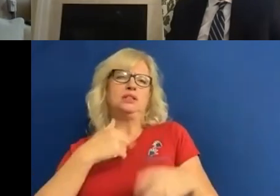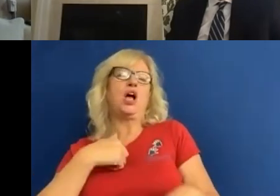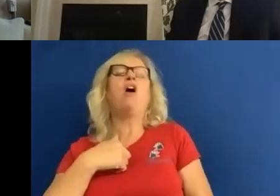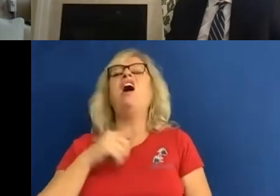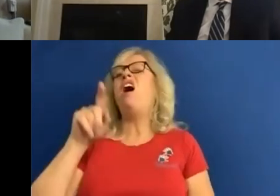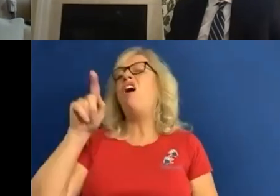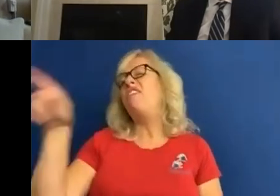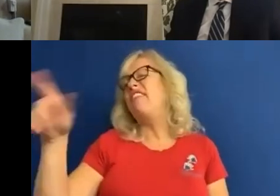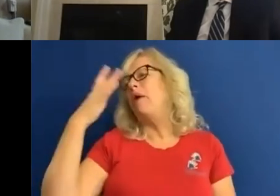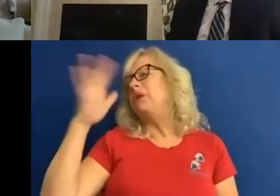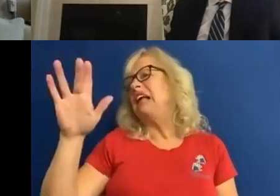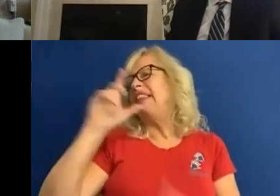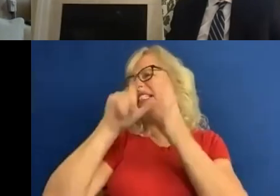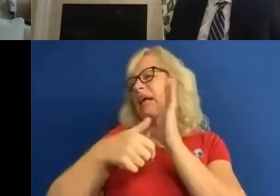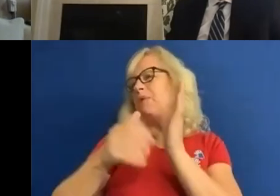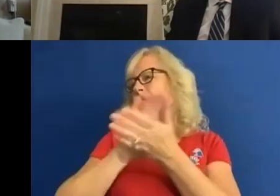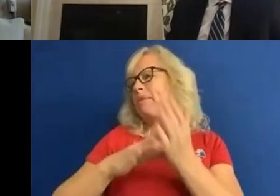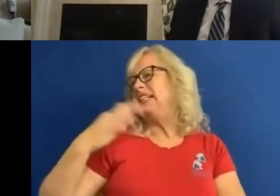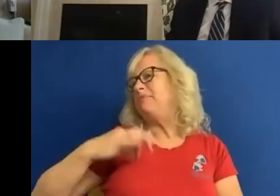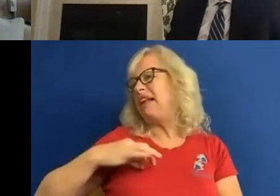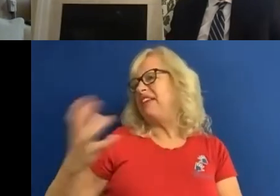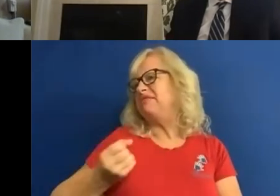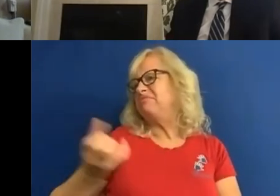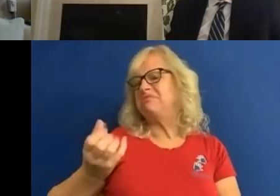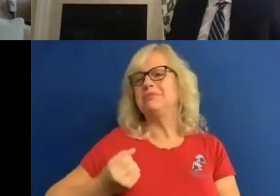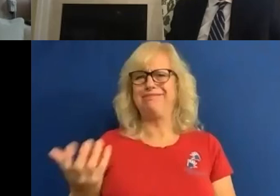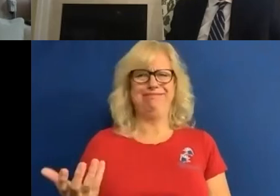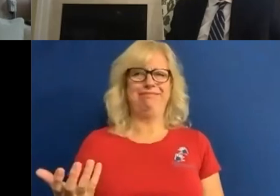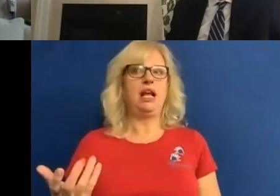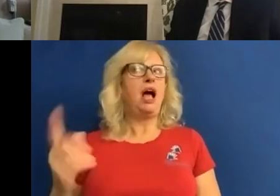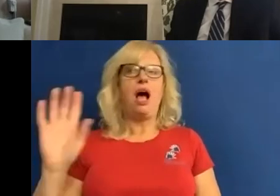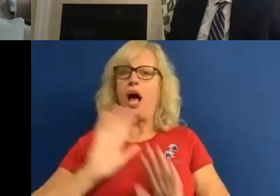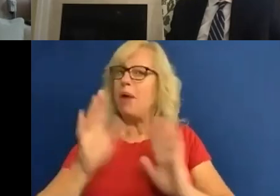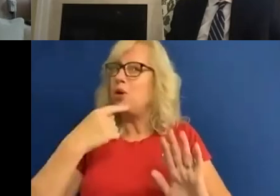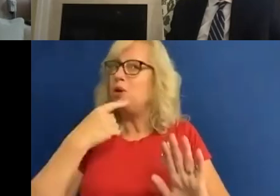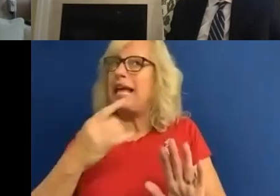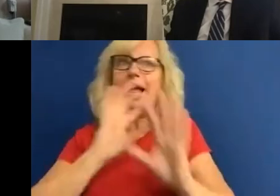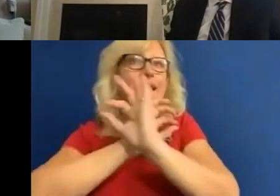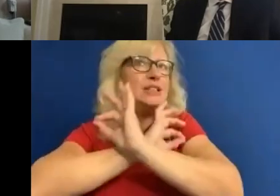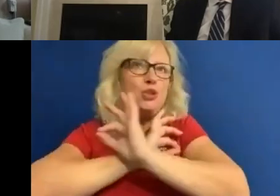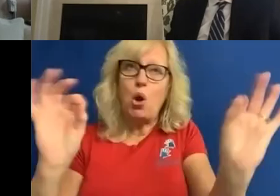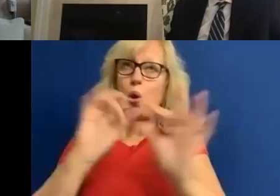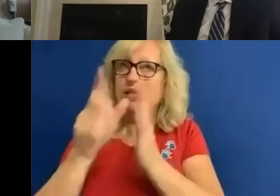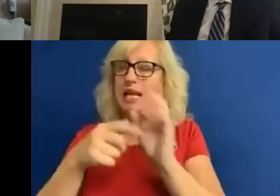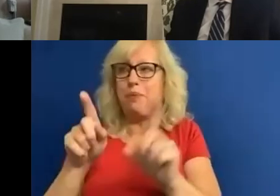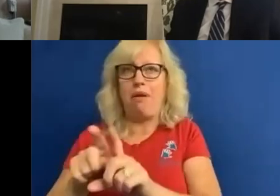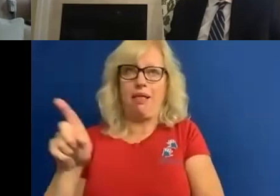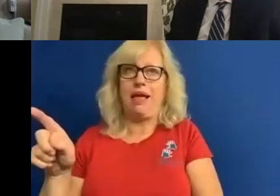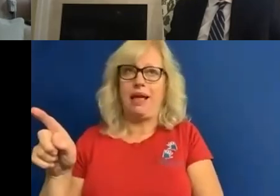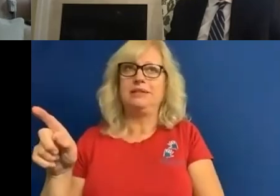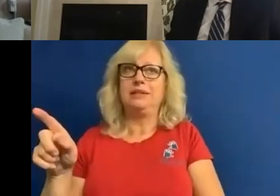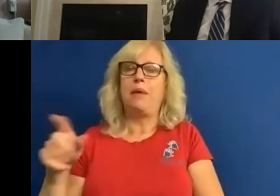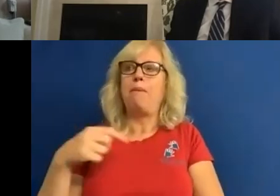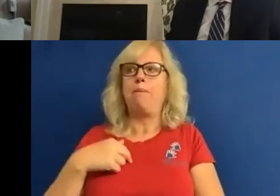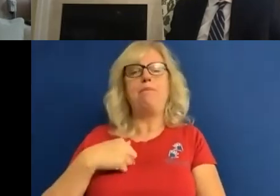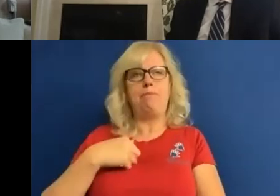get benefits. I'm not saying there are no disabled people like that I haven't met any the disabled people I know really want to